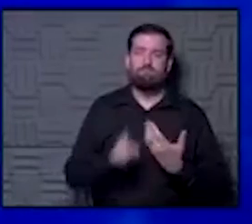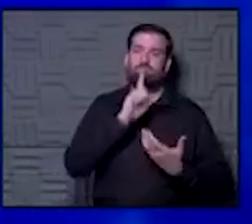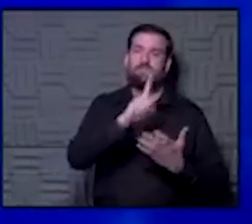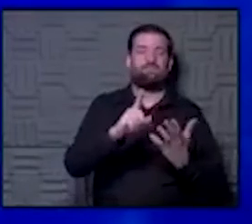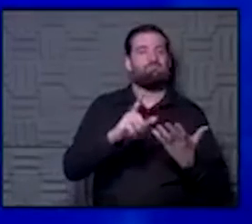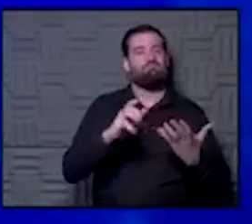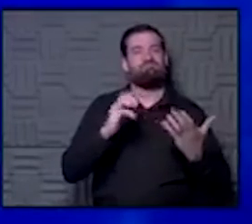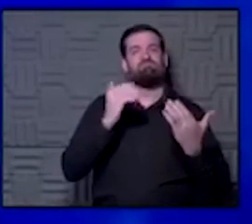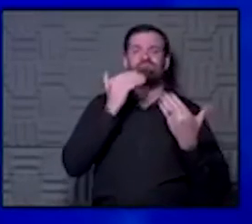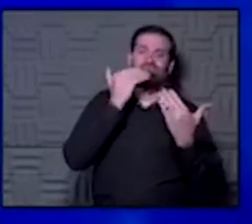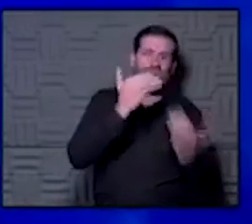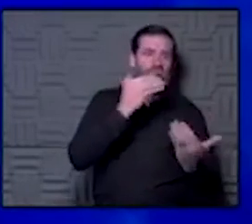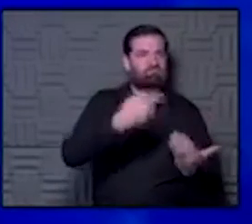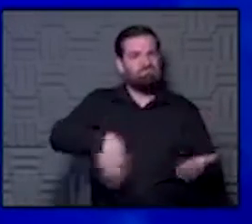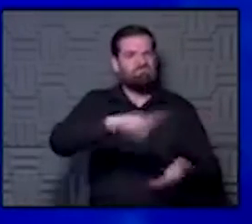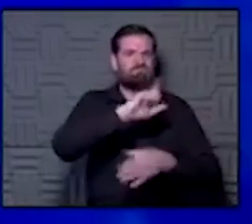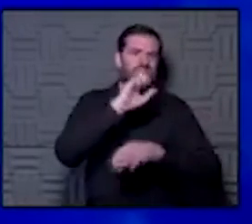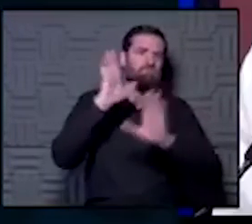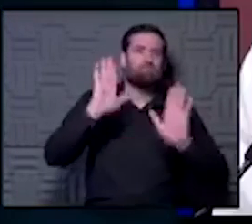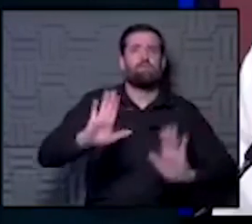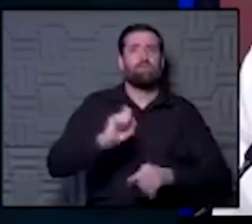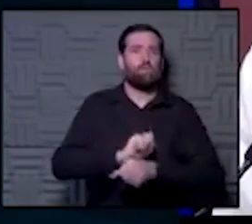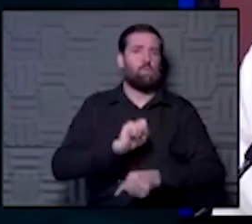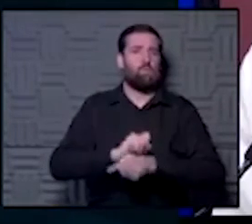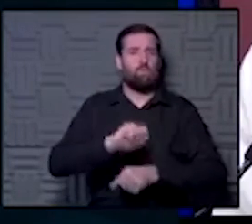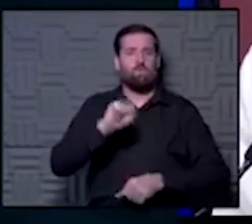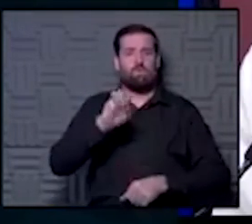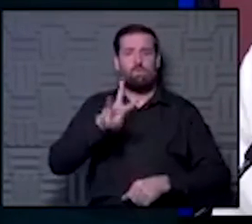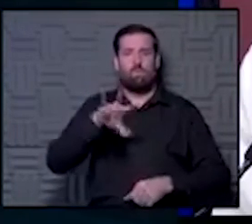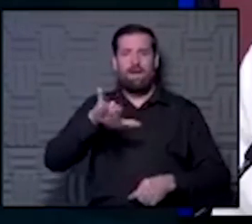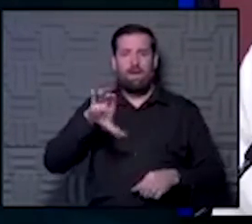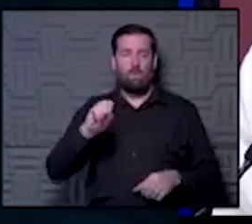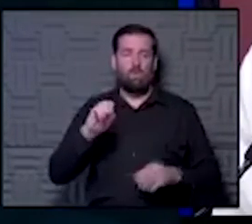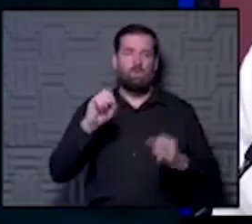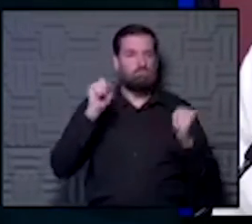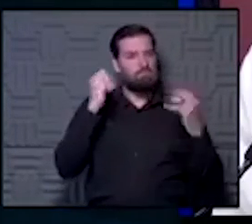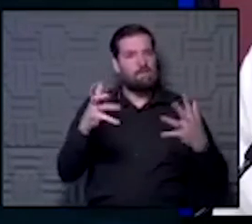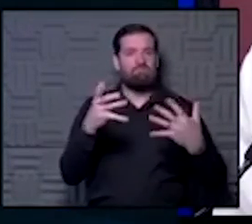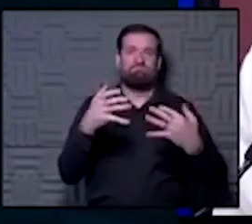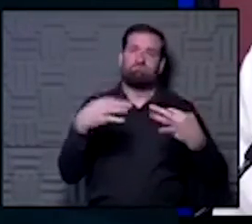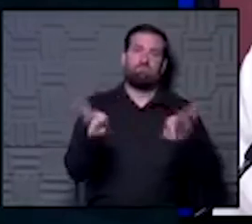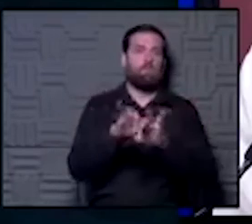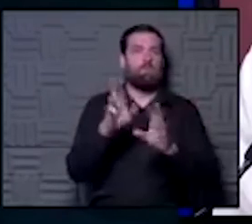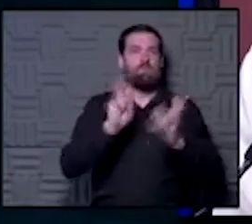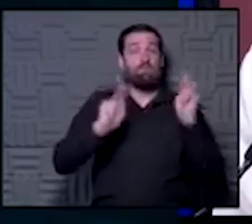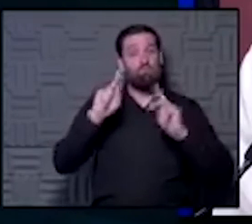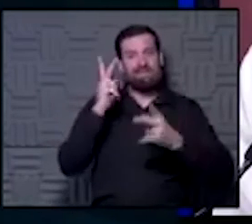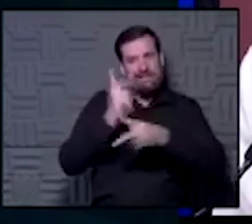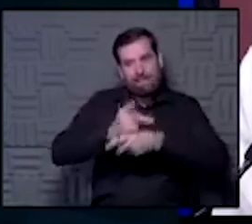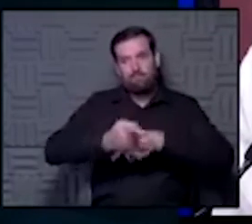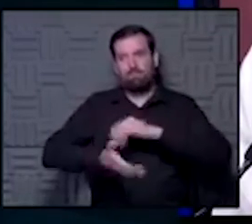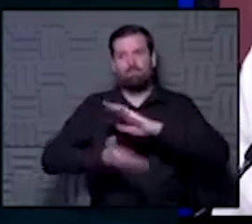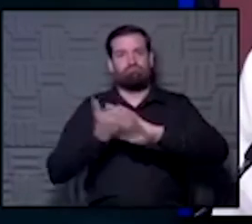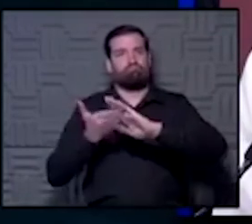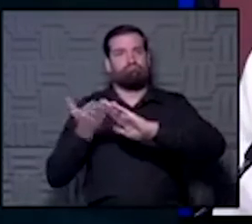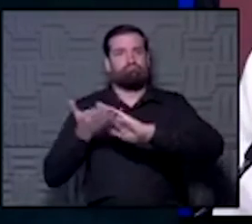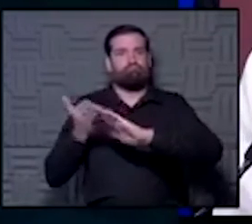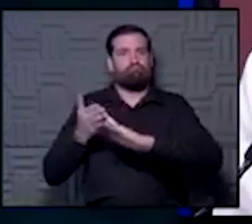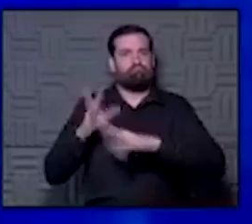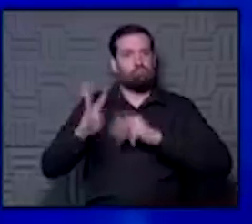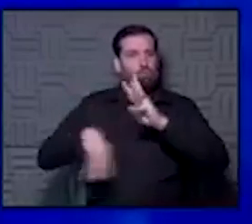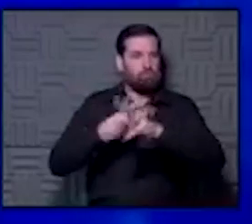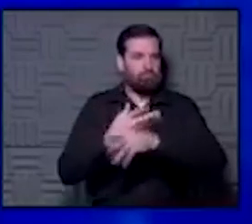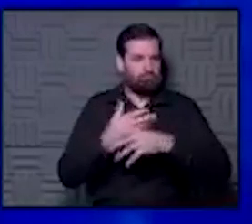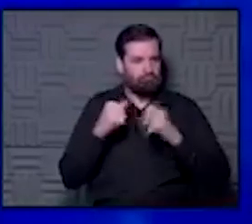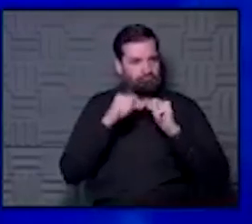say thanks to the great work you all have done in Wyandotte County. Wyandotte County is the home to a lot of really important folks who help keep our economy thriving, help keep